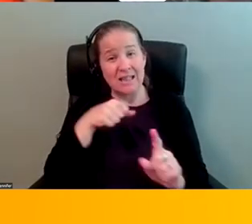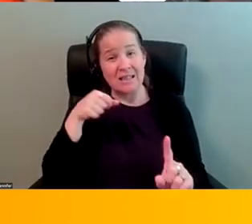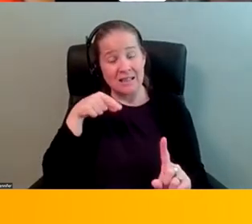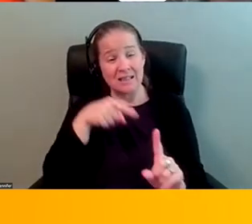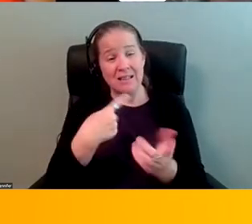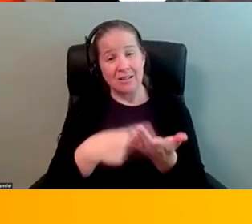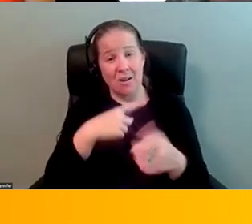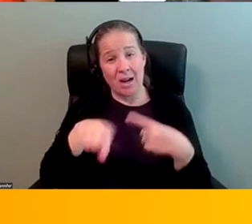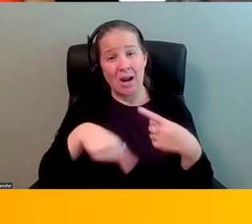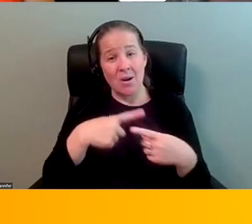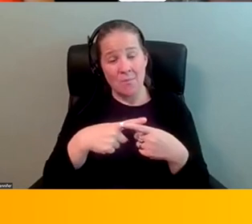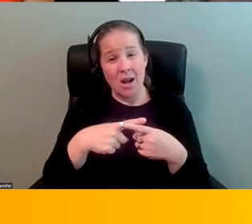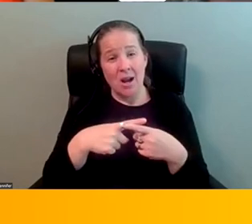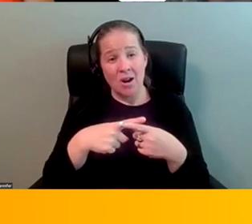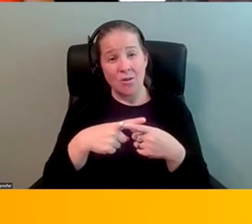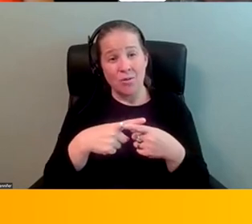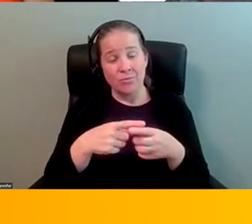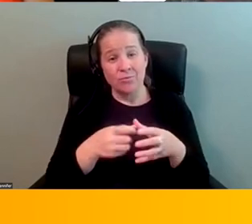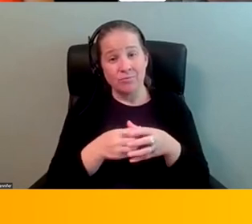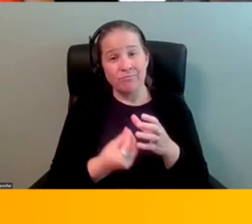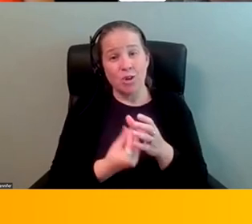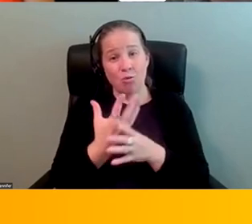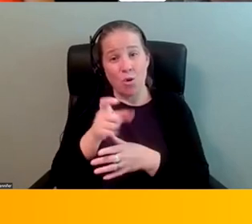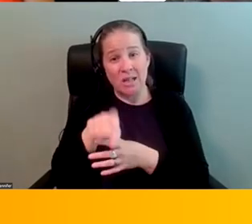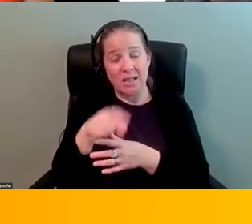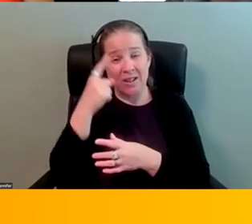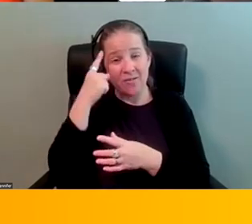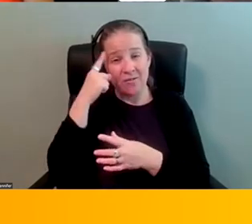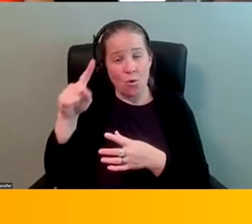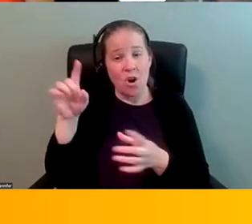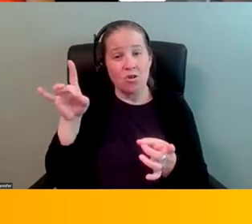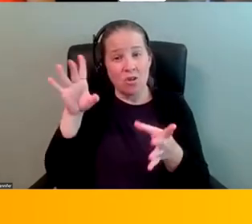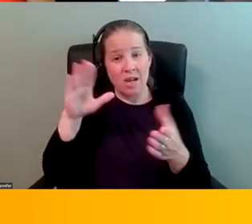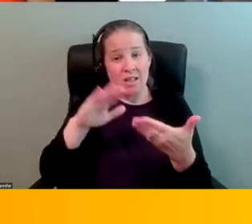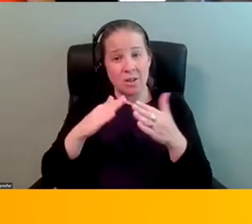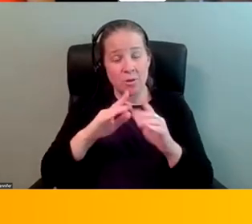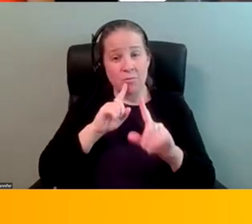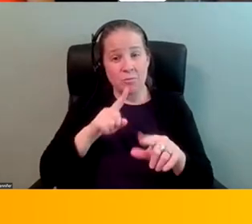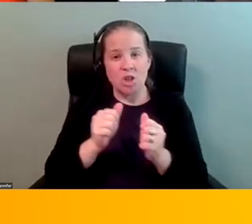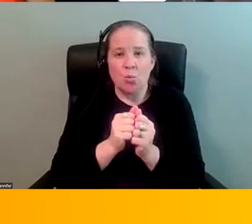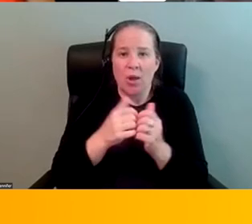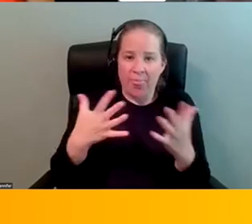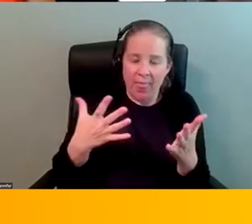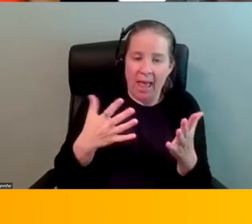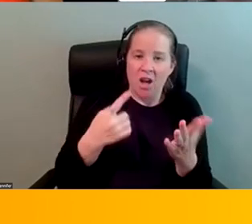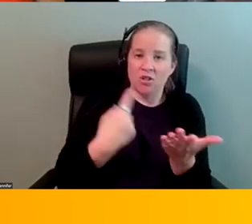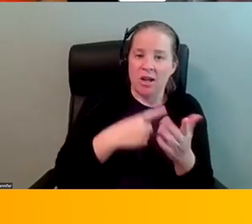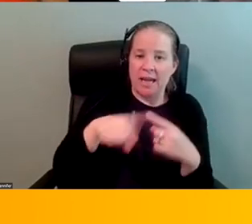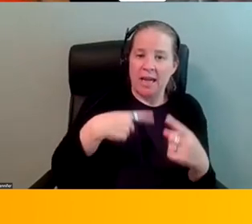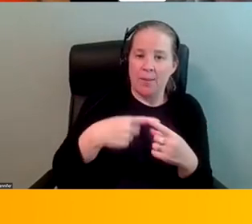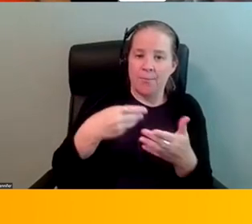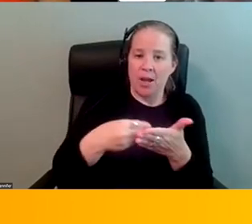community the growing need for community crisis response without addressing this pay and income disparity